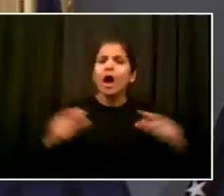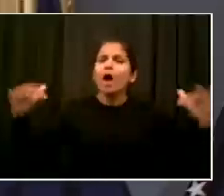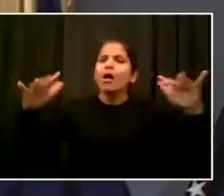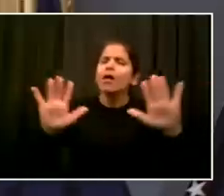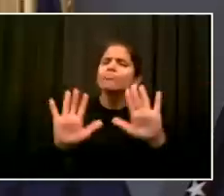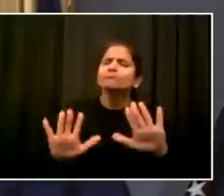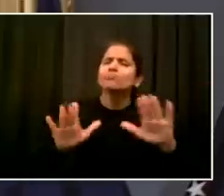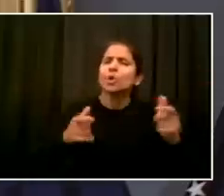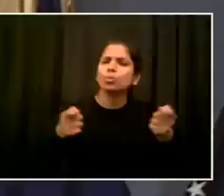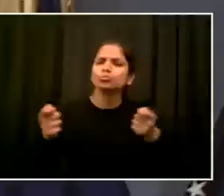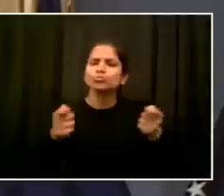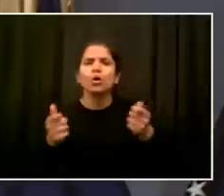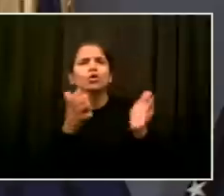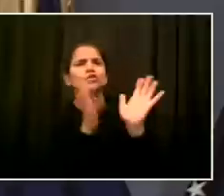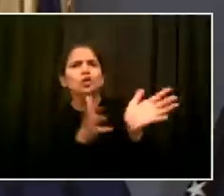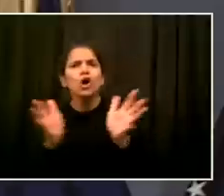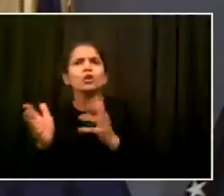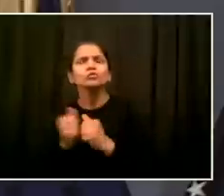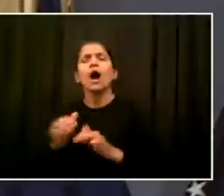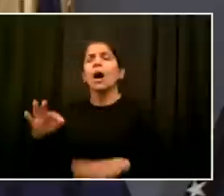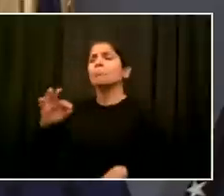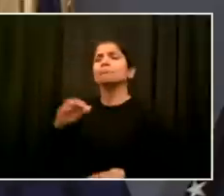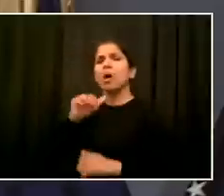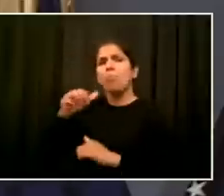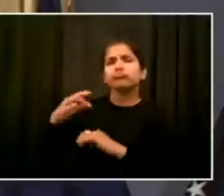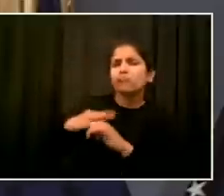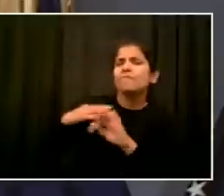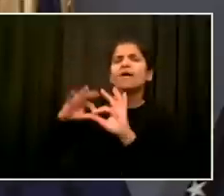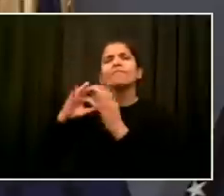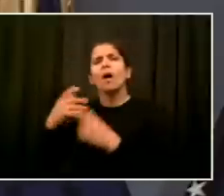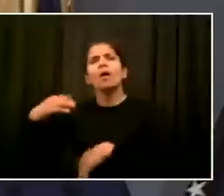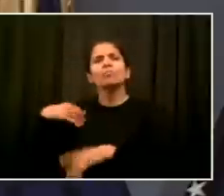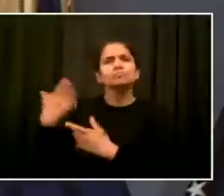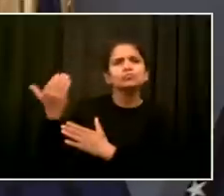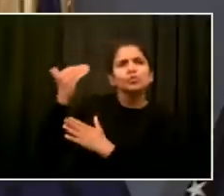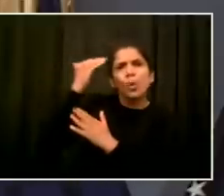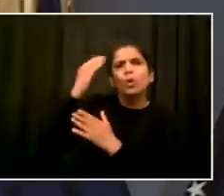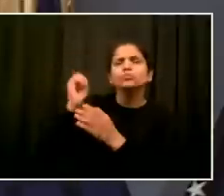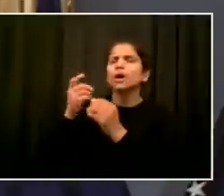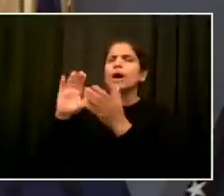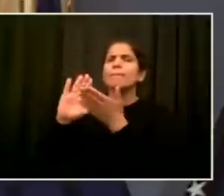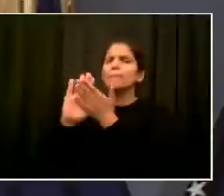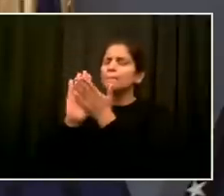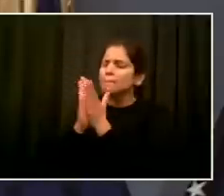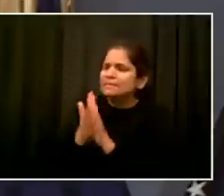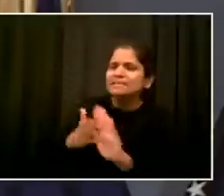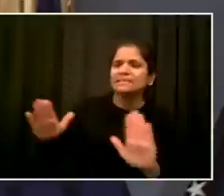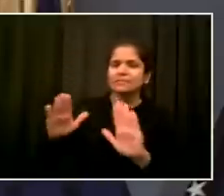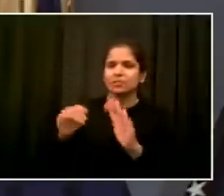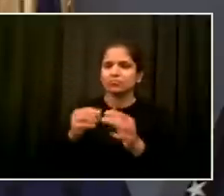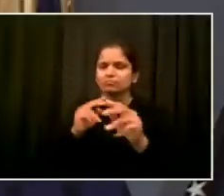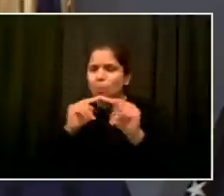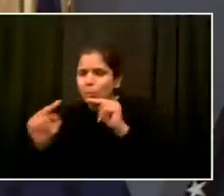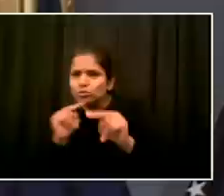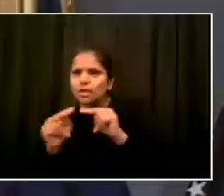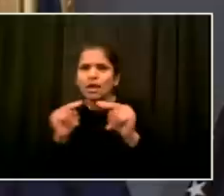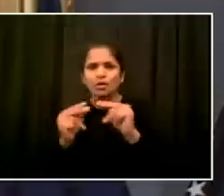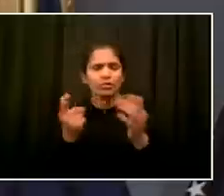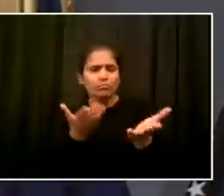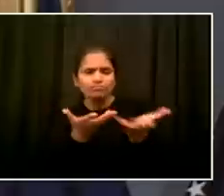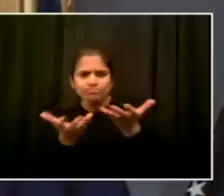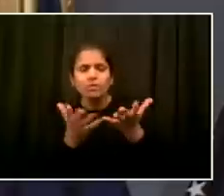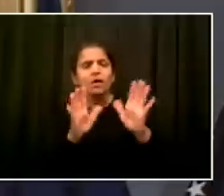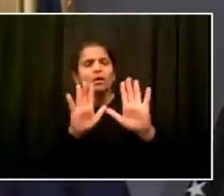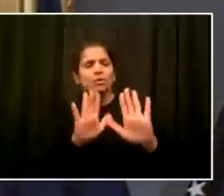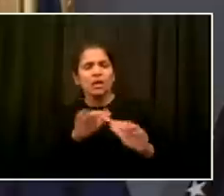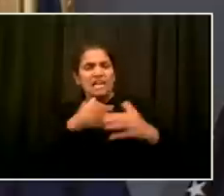working to keep the peace to have it be peaceful protest and productive protest. Some of those leaders thought some things could have been handled differently.